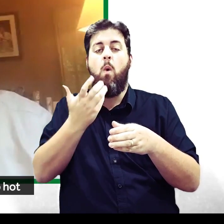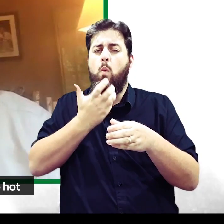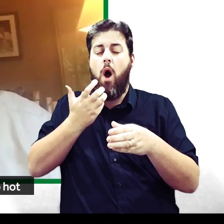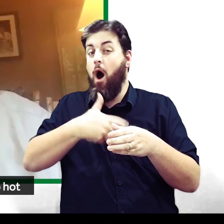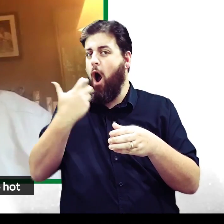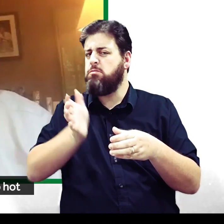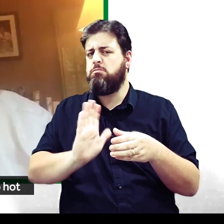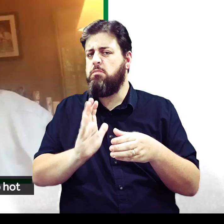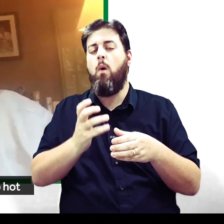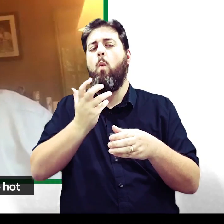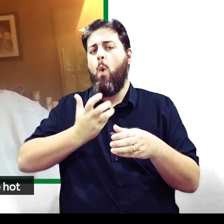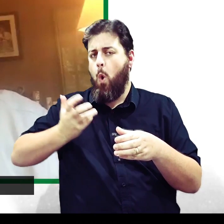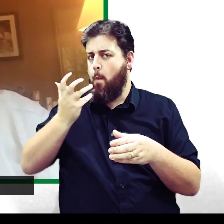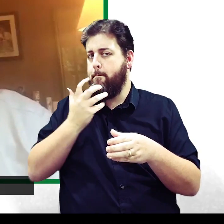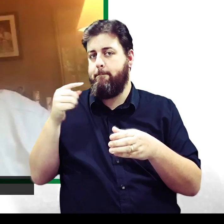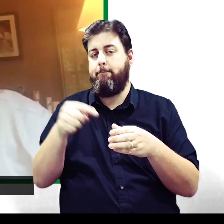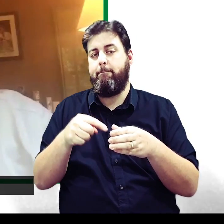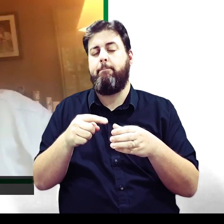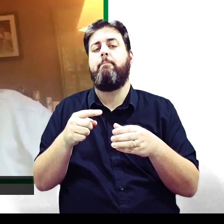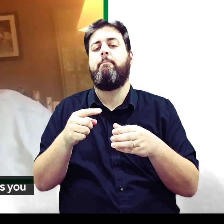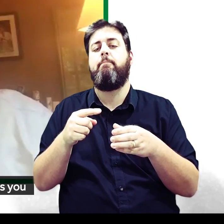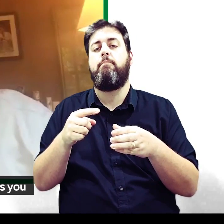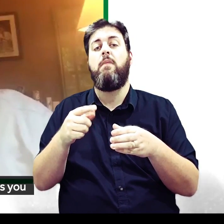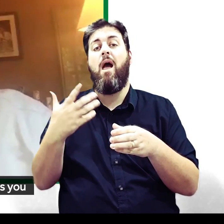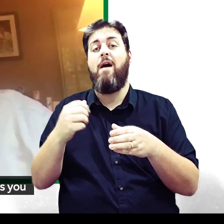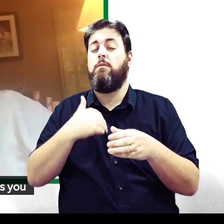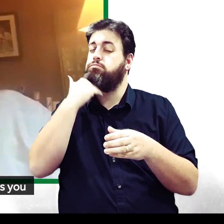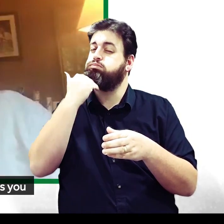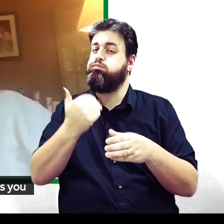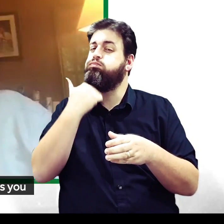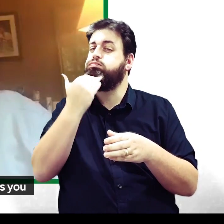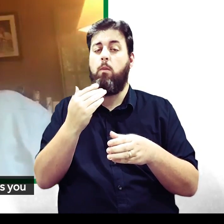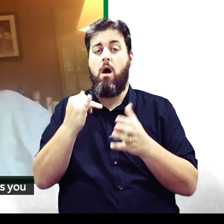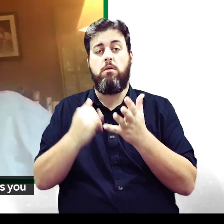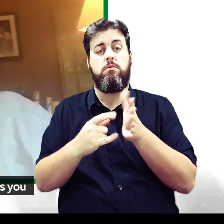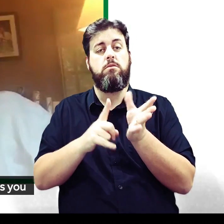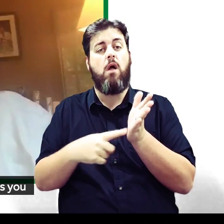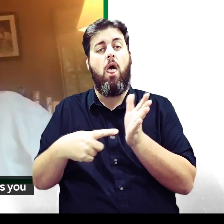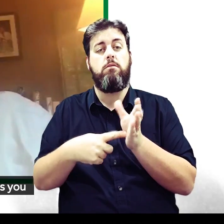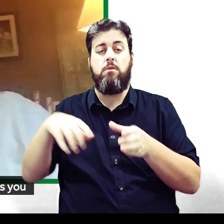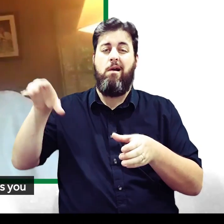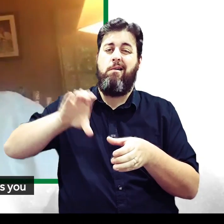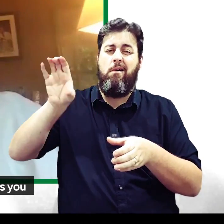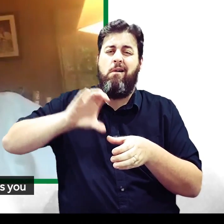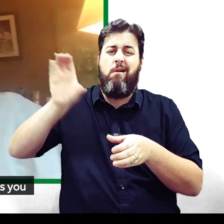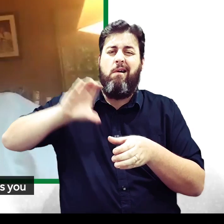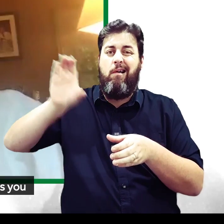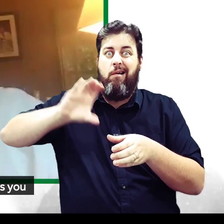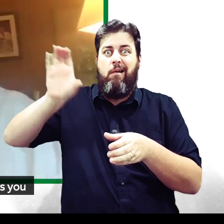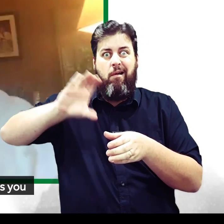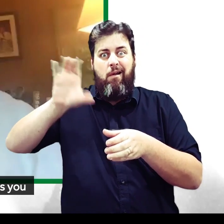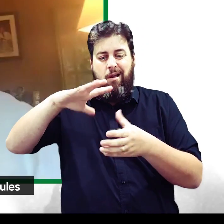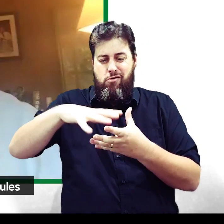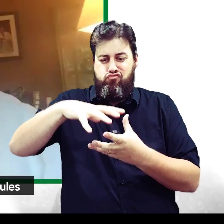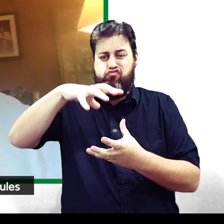the warmer the better. Don't make it too hot so you don't burn your fingers. And pour lots and lots of salt into it, a huge amount of salt,